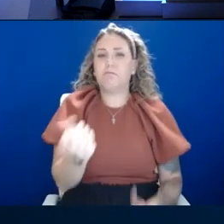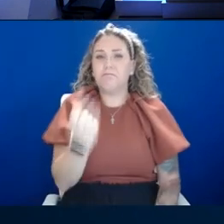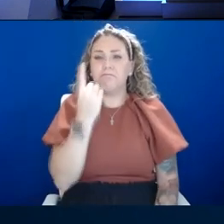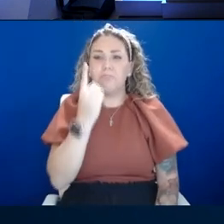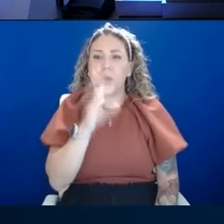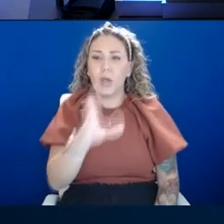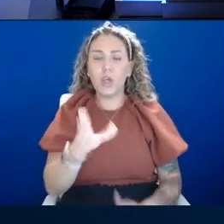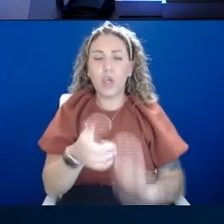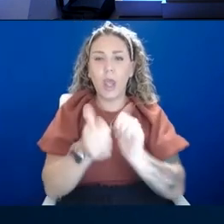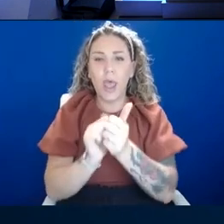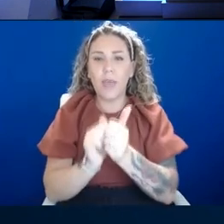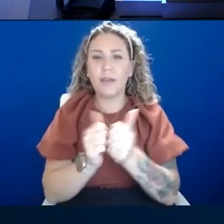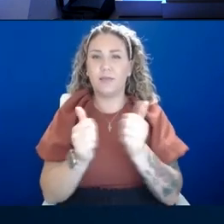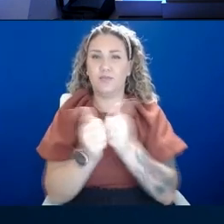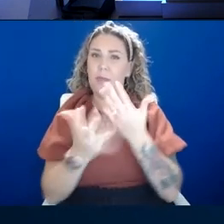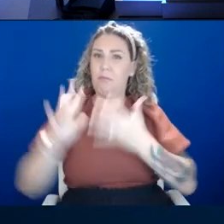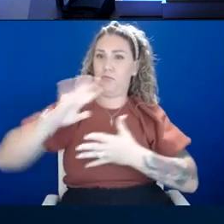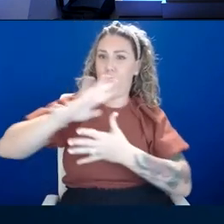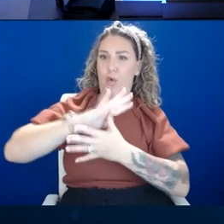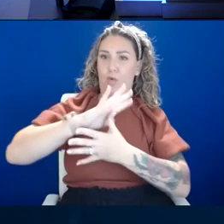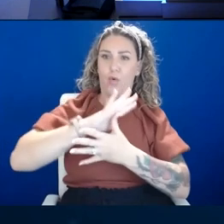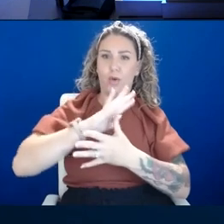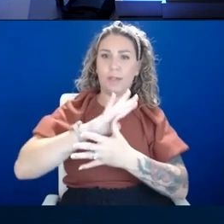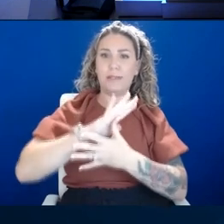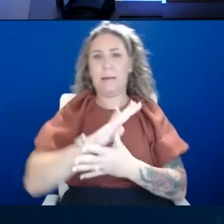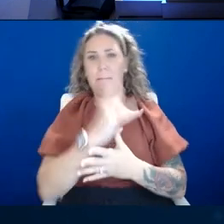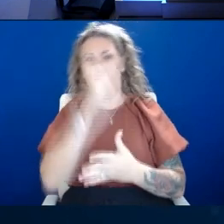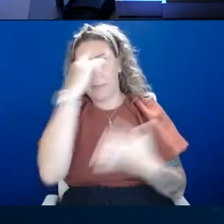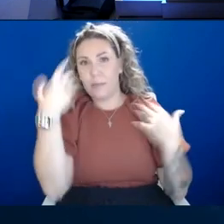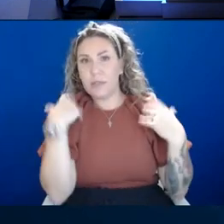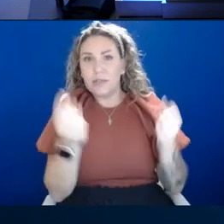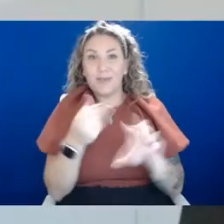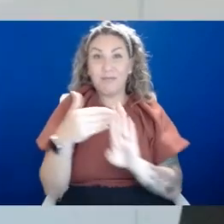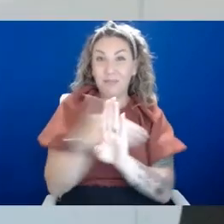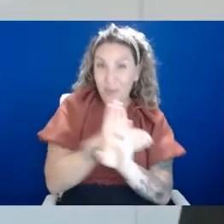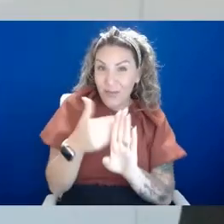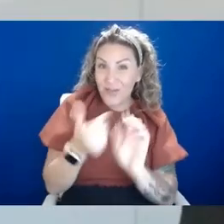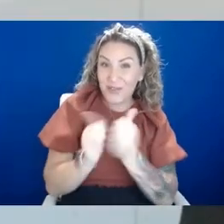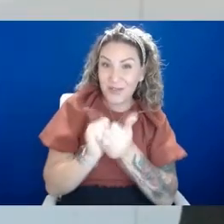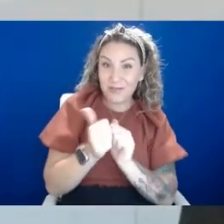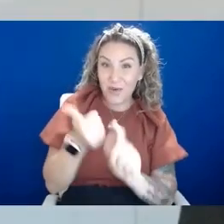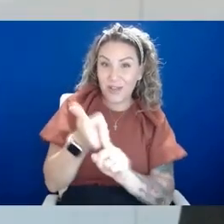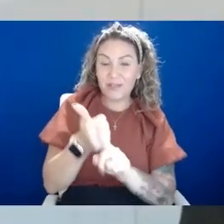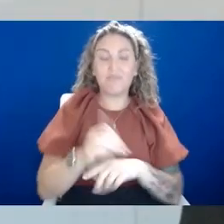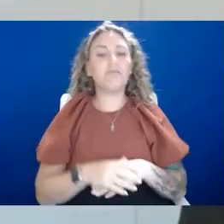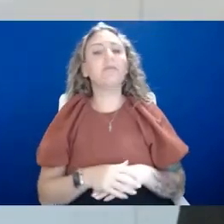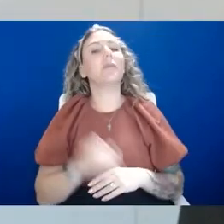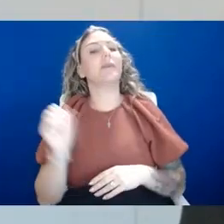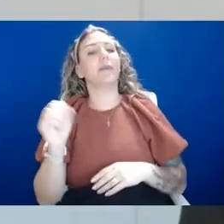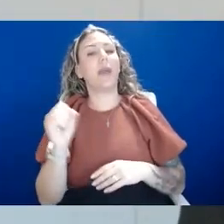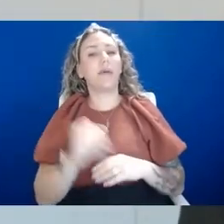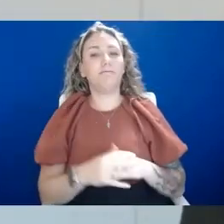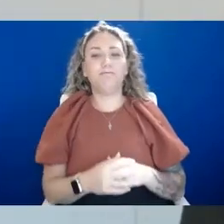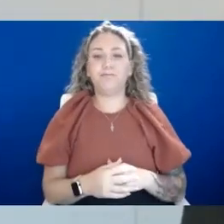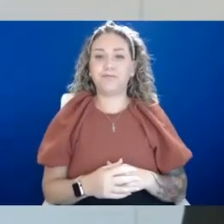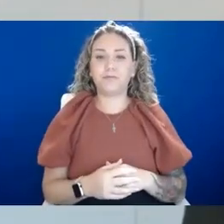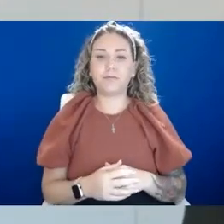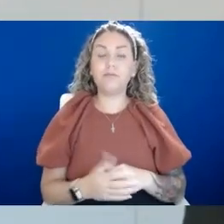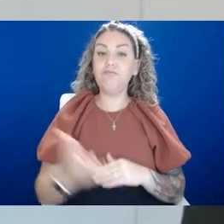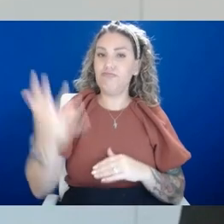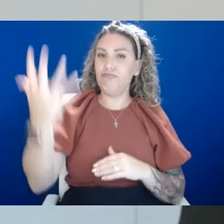prioritizing, you know, mental health even before the sport? Yeah, so even as a former athlete,